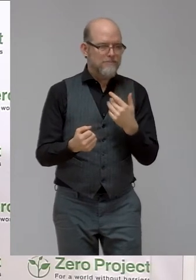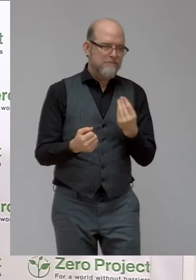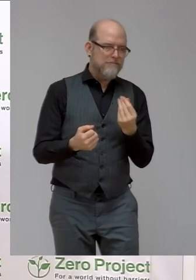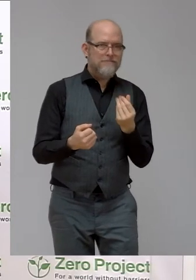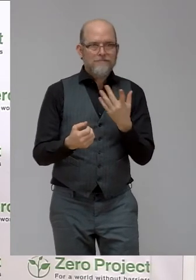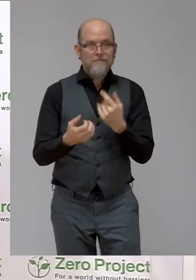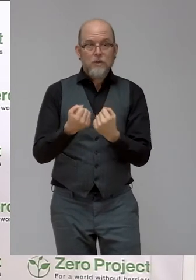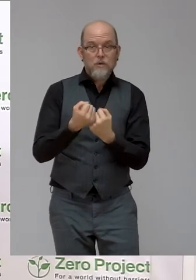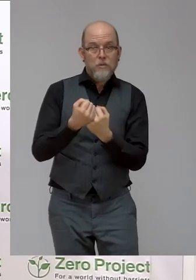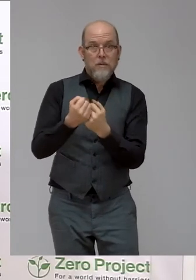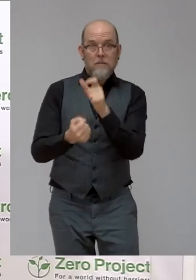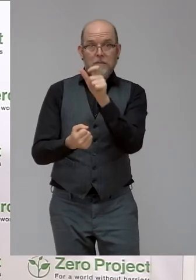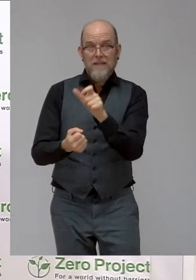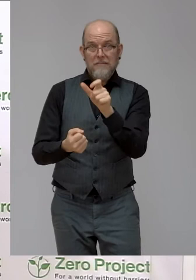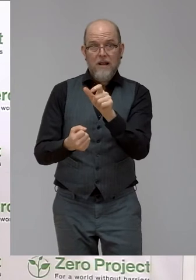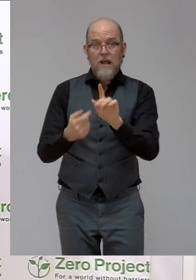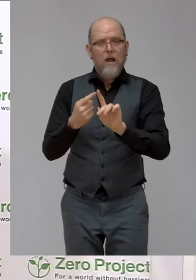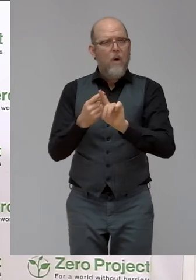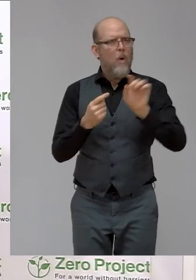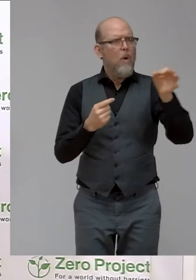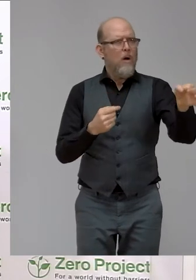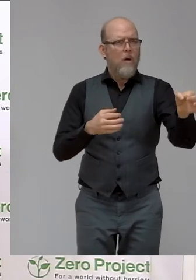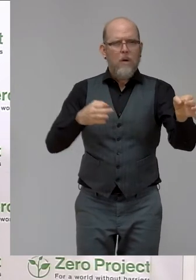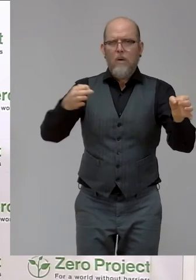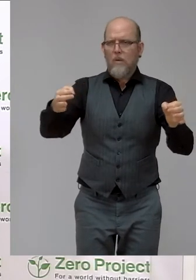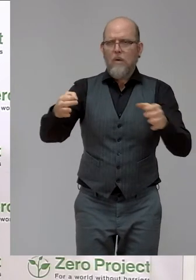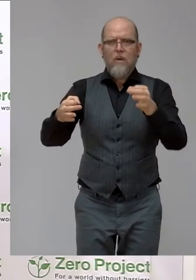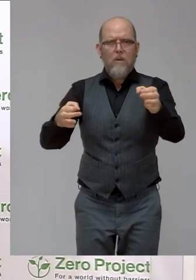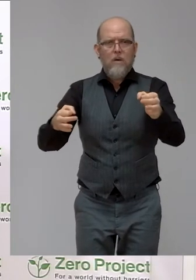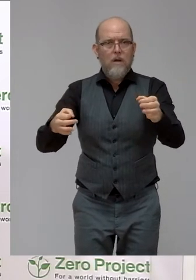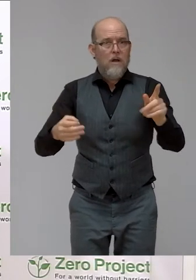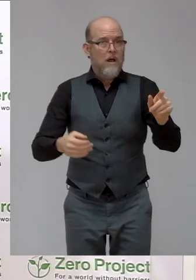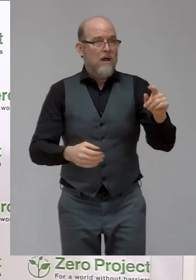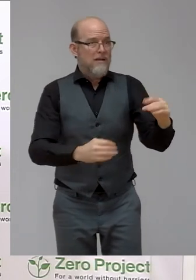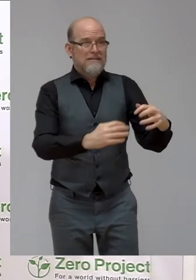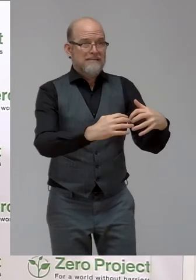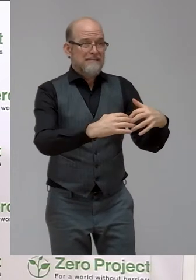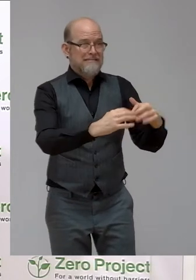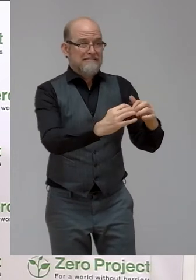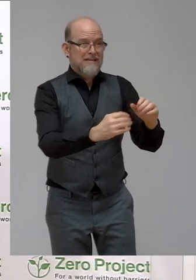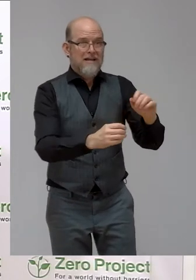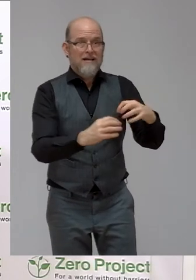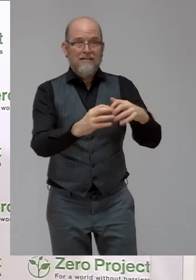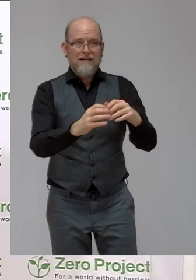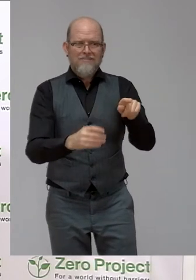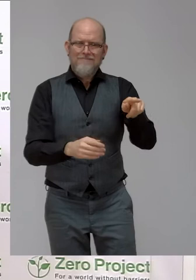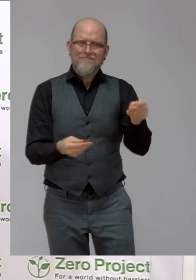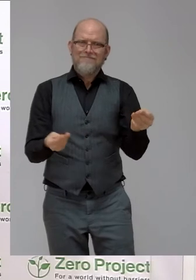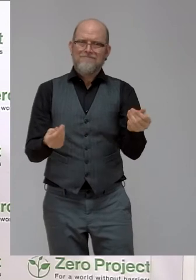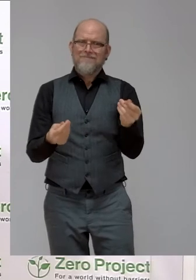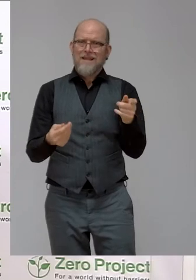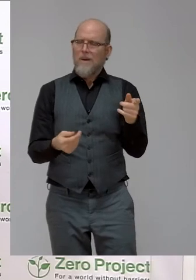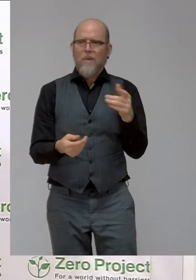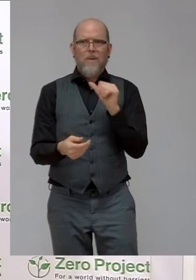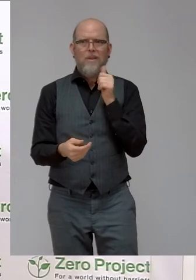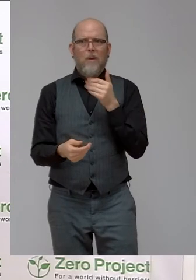areas, making themselves independent, making themselves entrepreneurs is even bigger than creating some structures that support people with